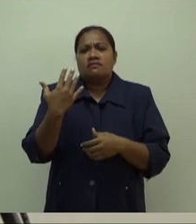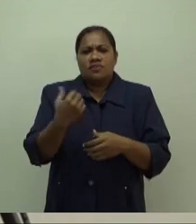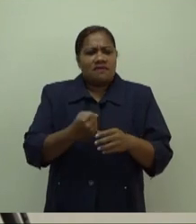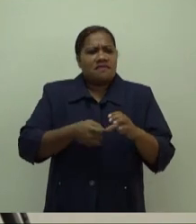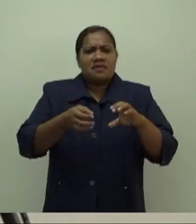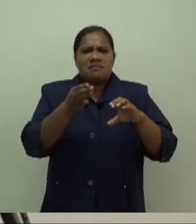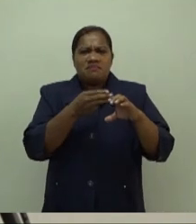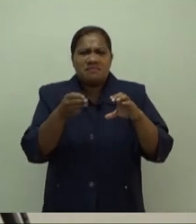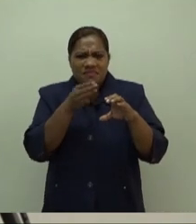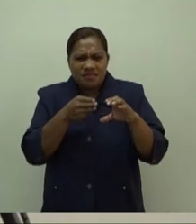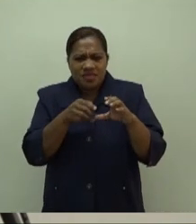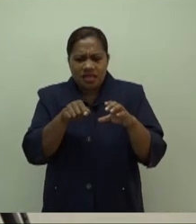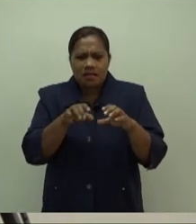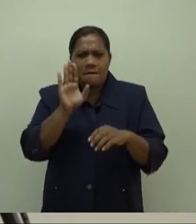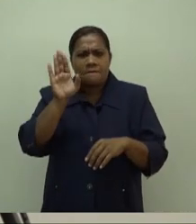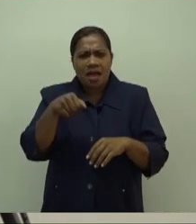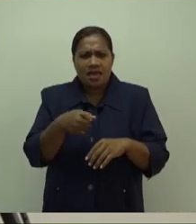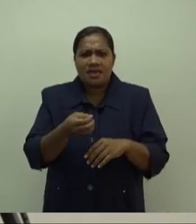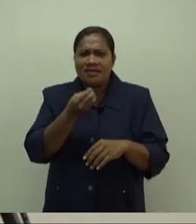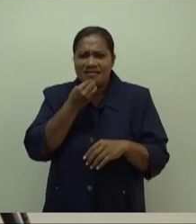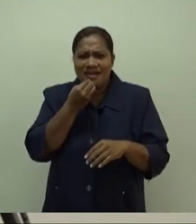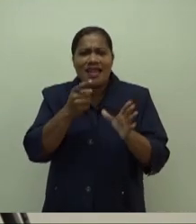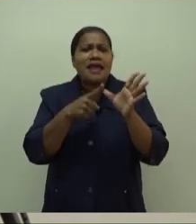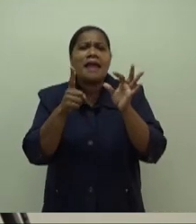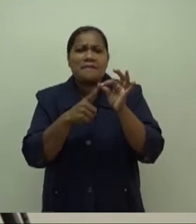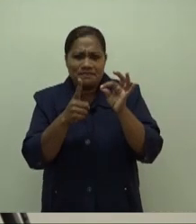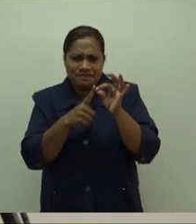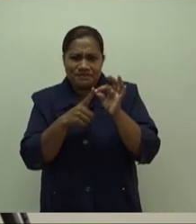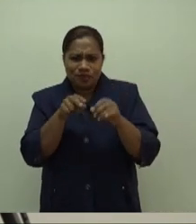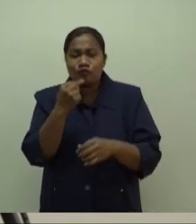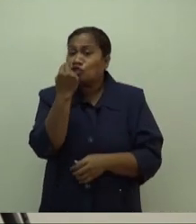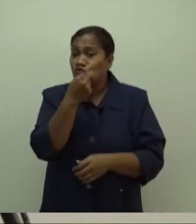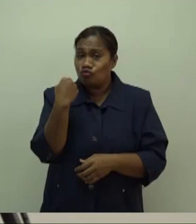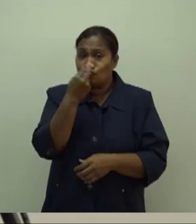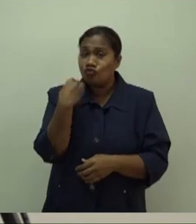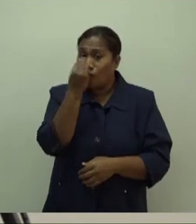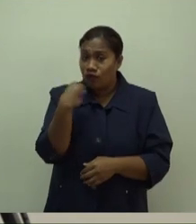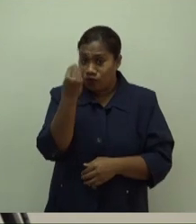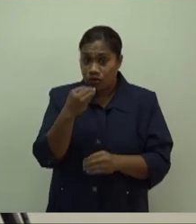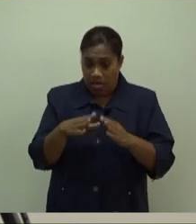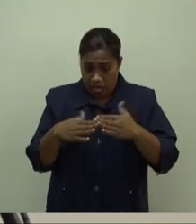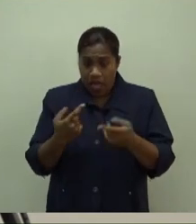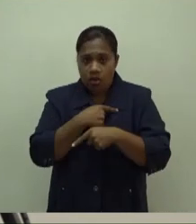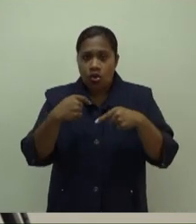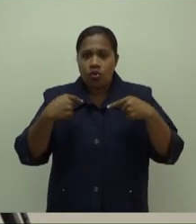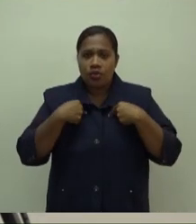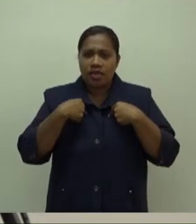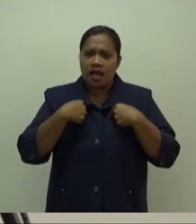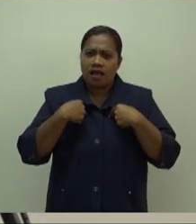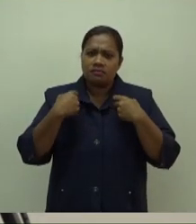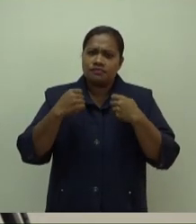including something called the MyKana app and nutrition that we are promoting in our social media